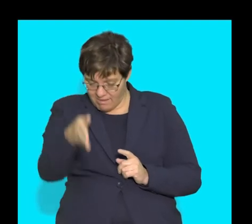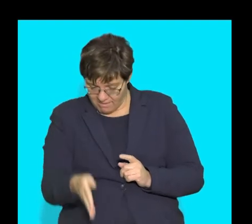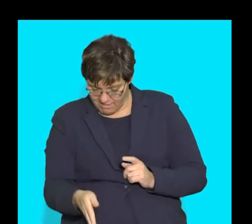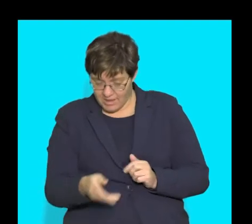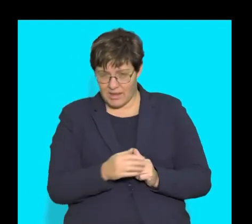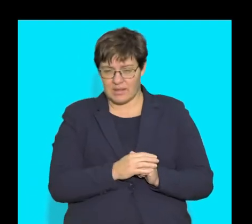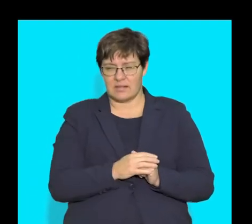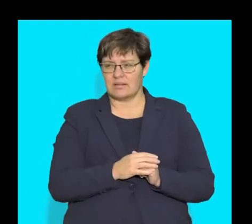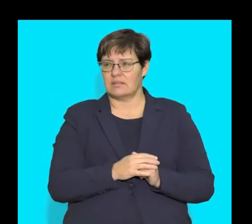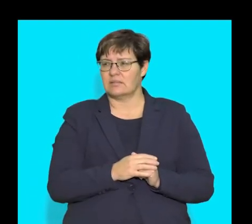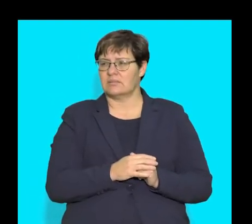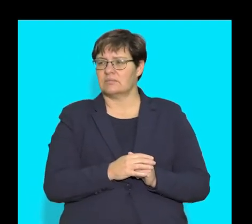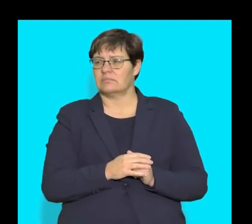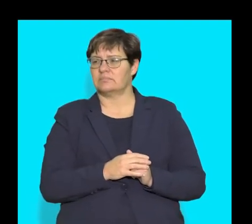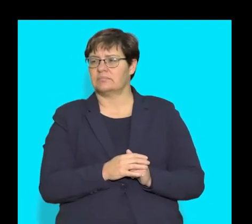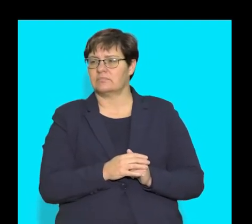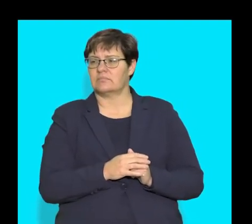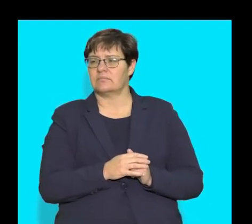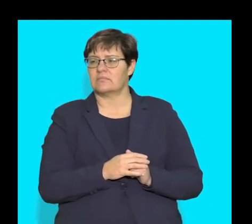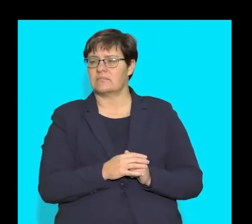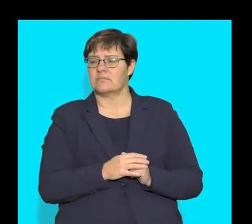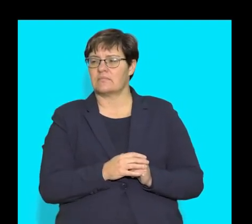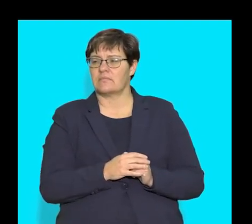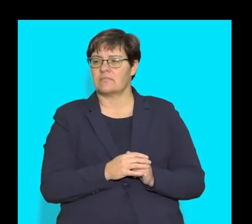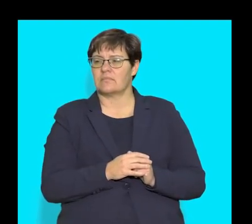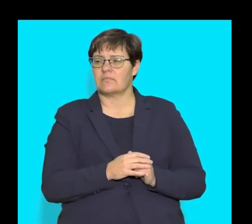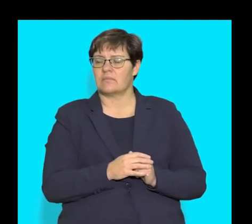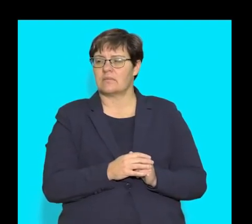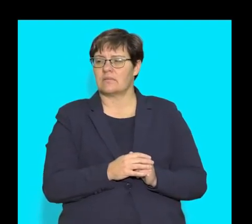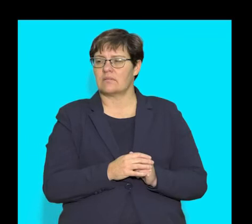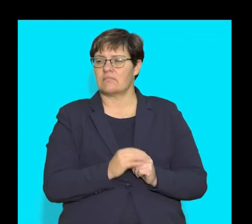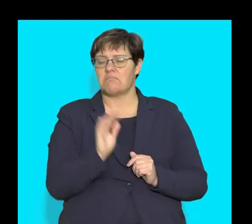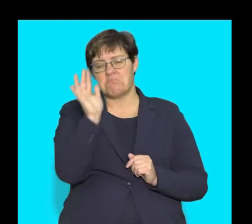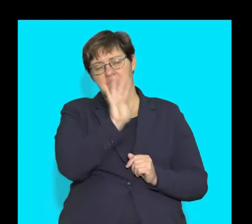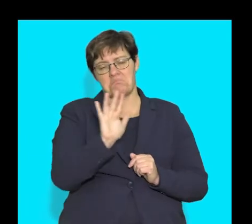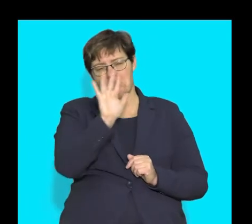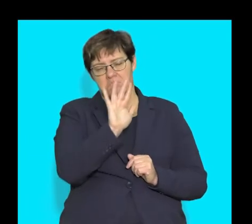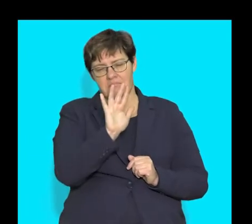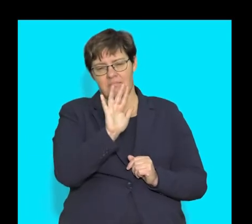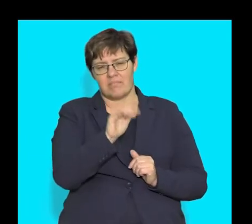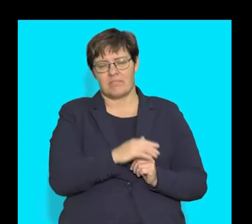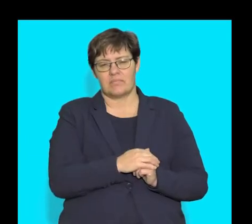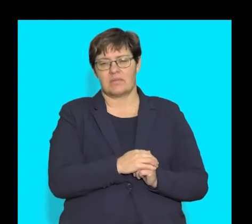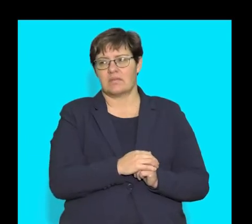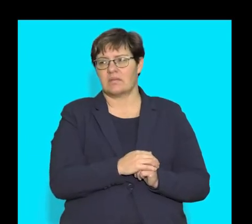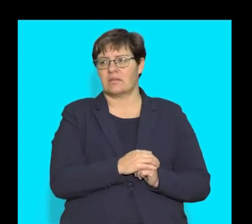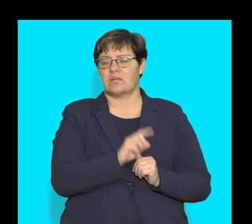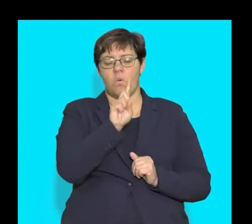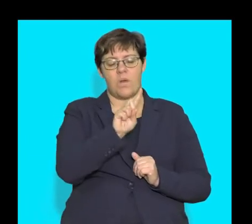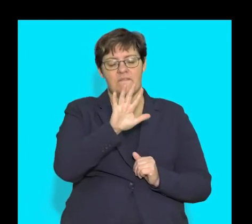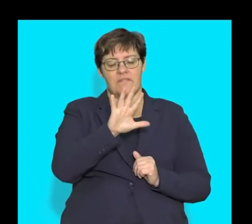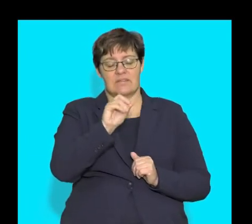how long did it take for it to get back to normal. And this was approximately, if you plot that down,